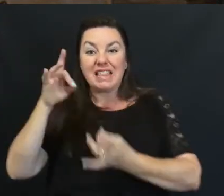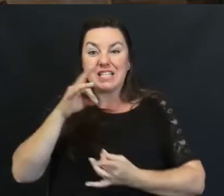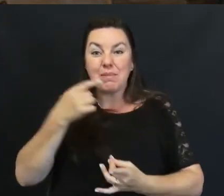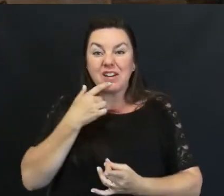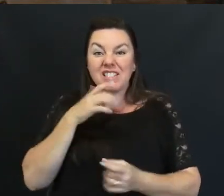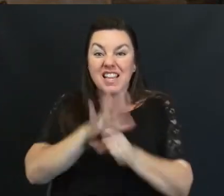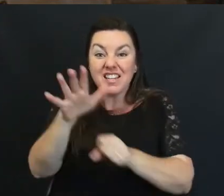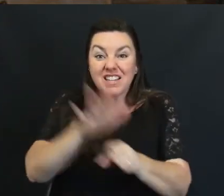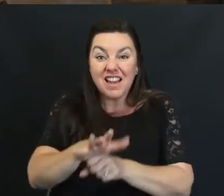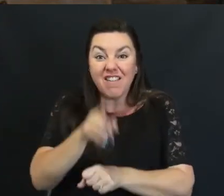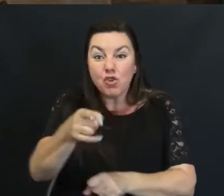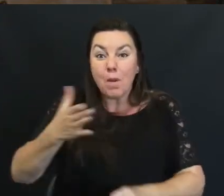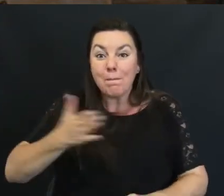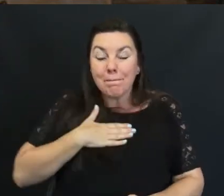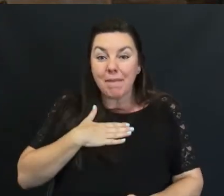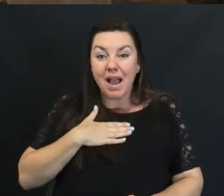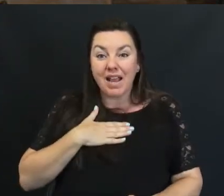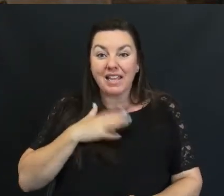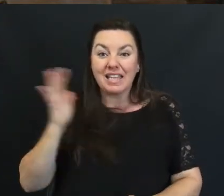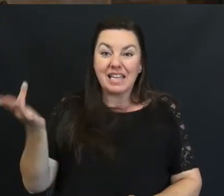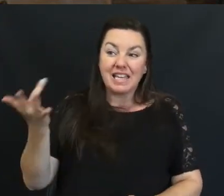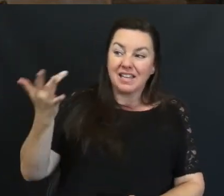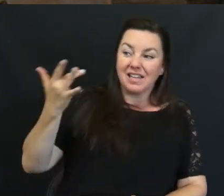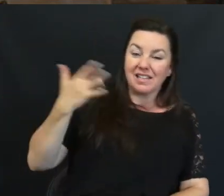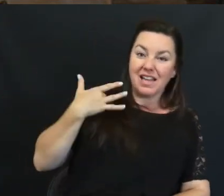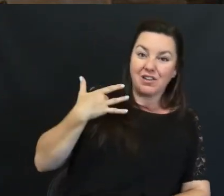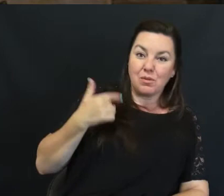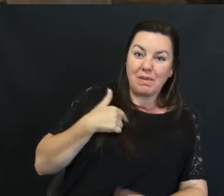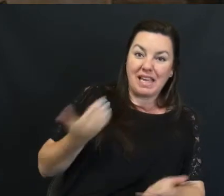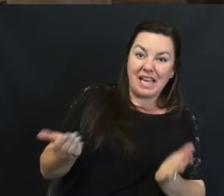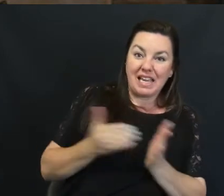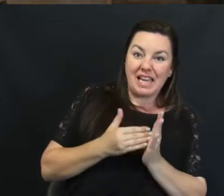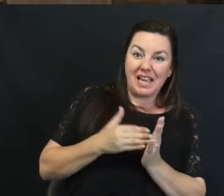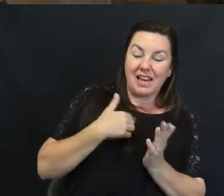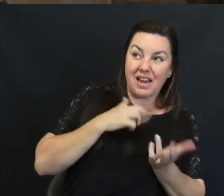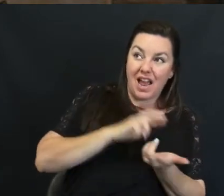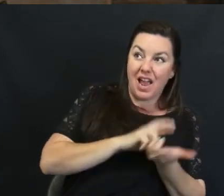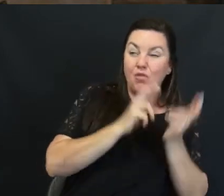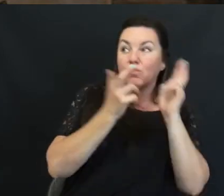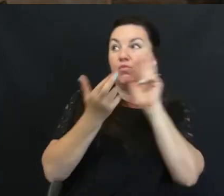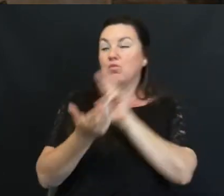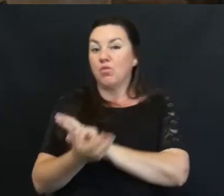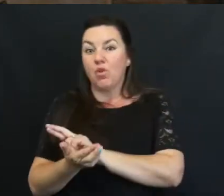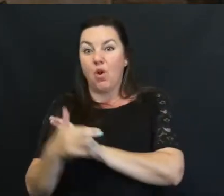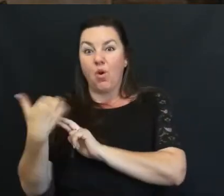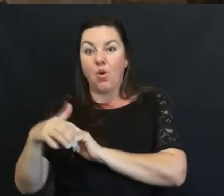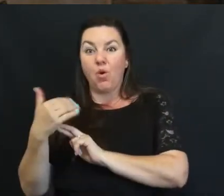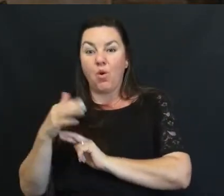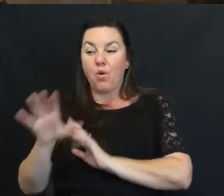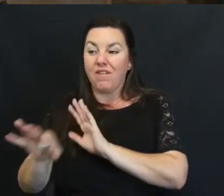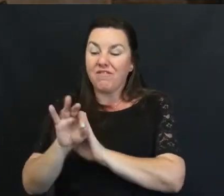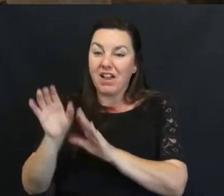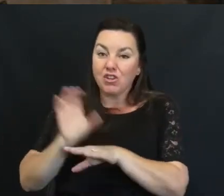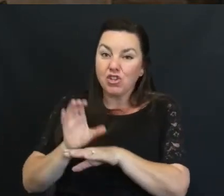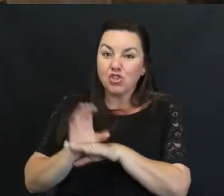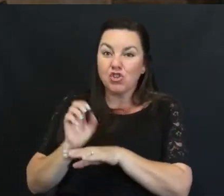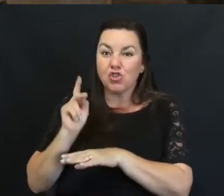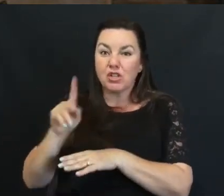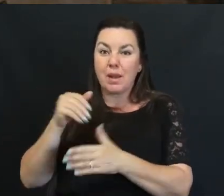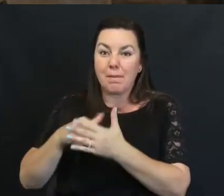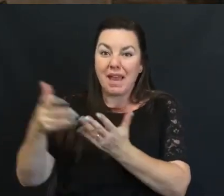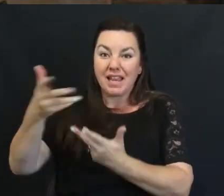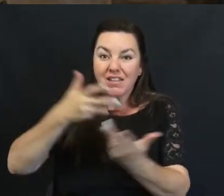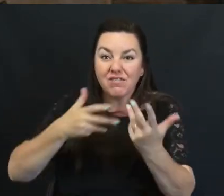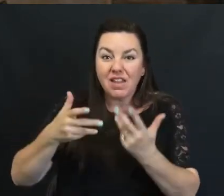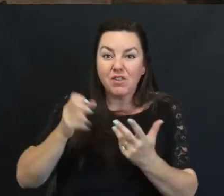mine He touched me again And I repented We found a church Got back into fellowship Back